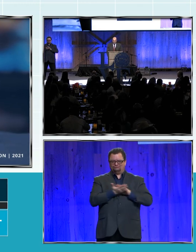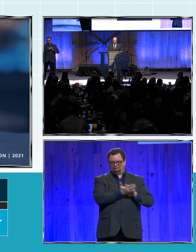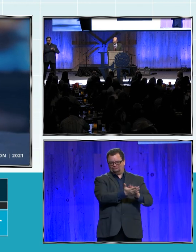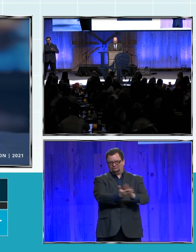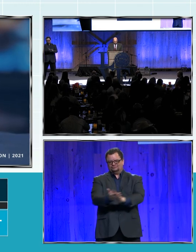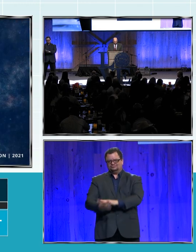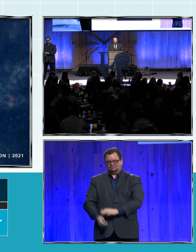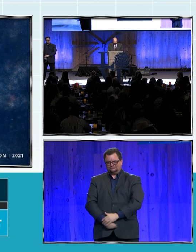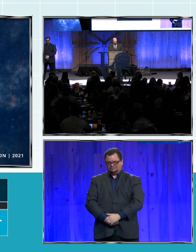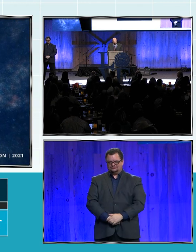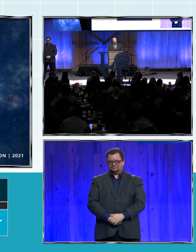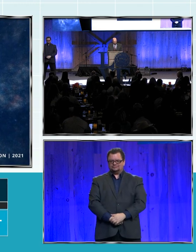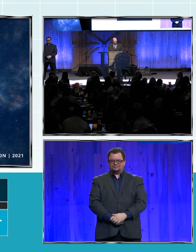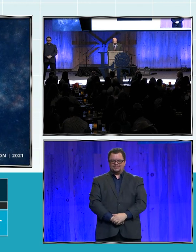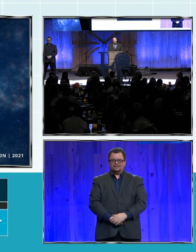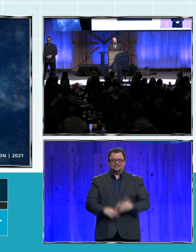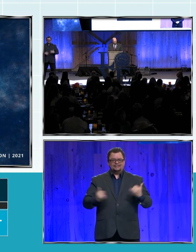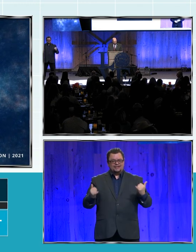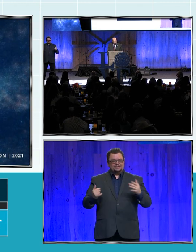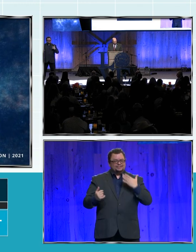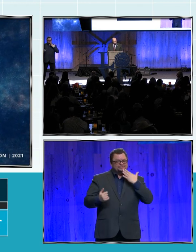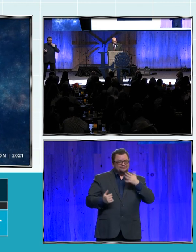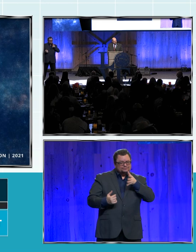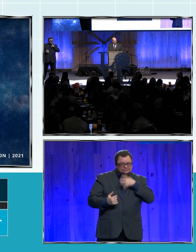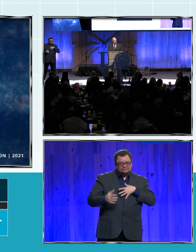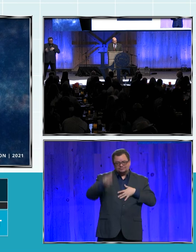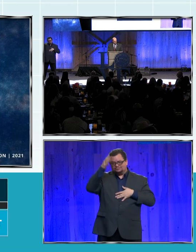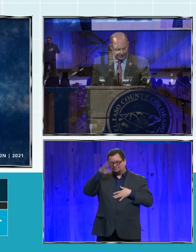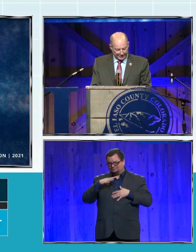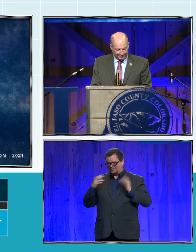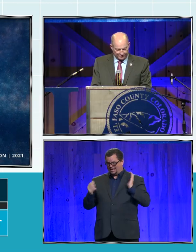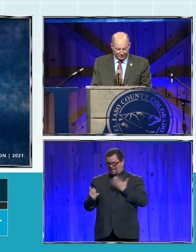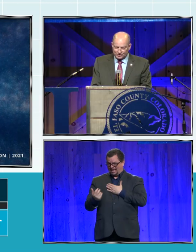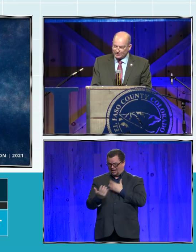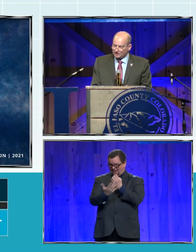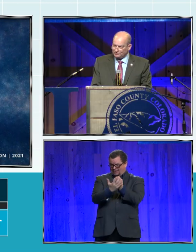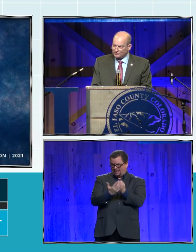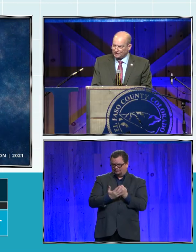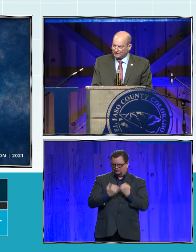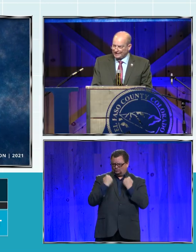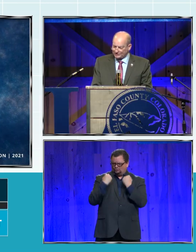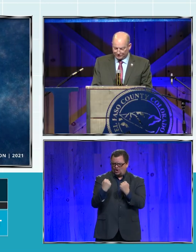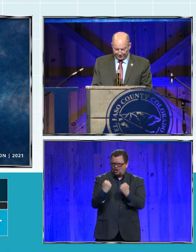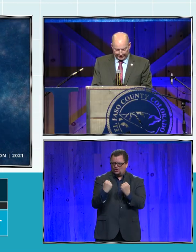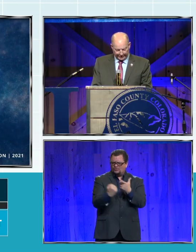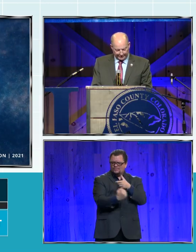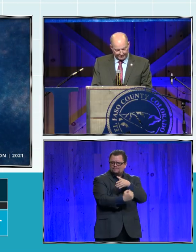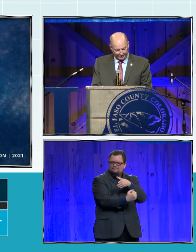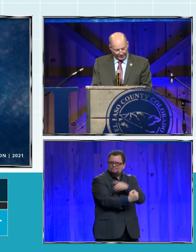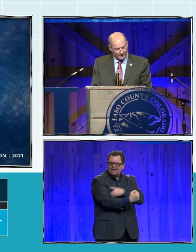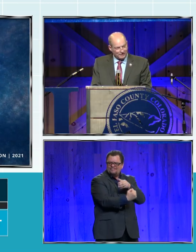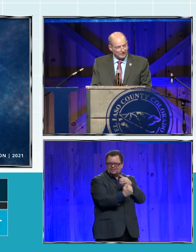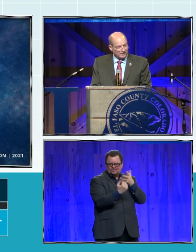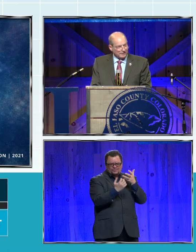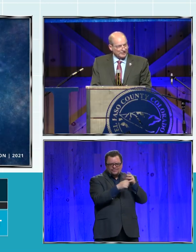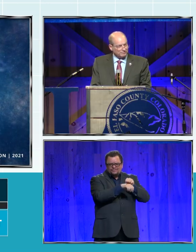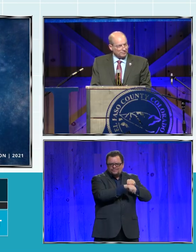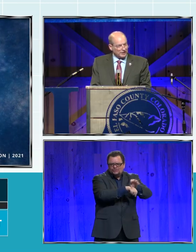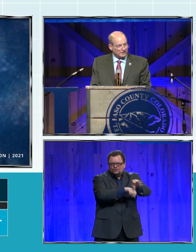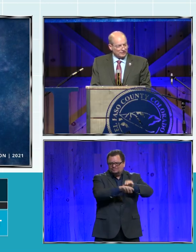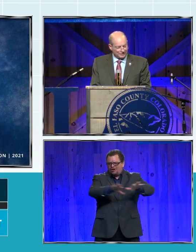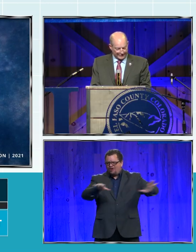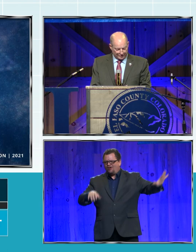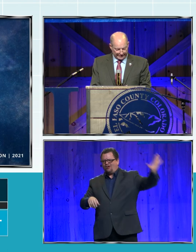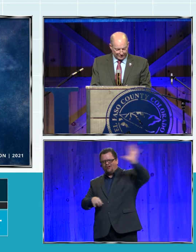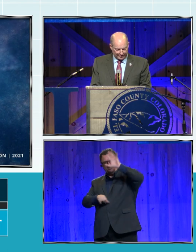Ladies and gentlemen, our economic and political strength is powerful enough to influence outcomes on a national scale. I am